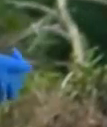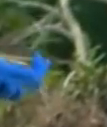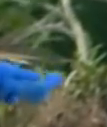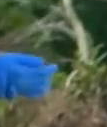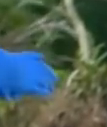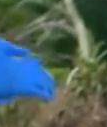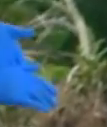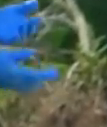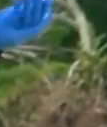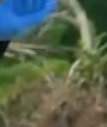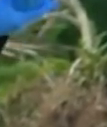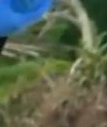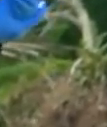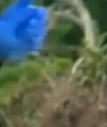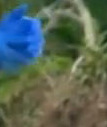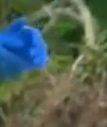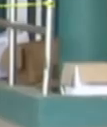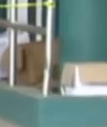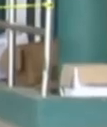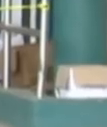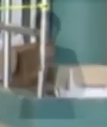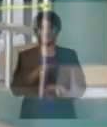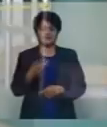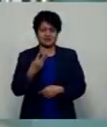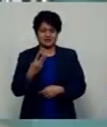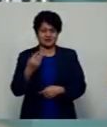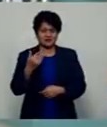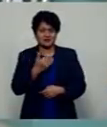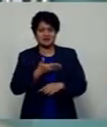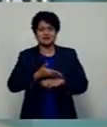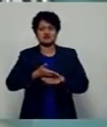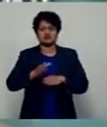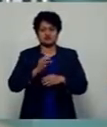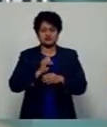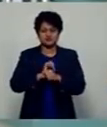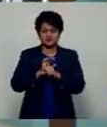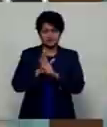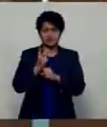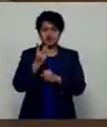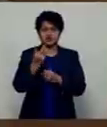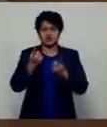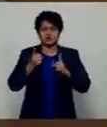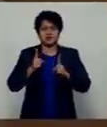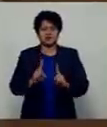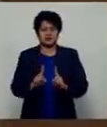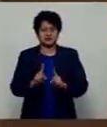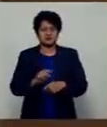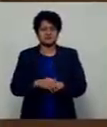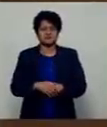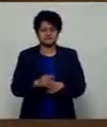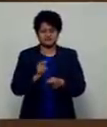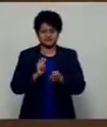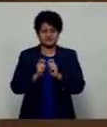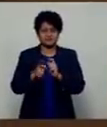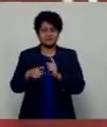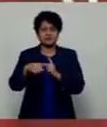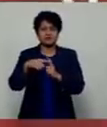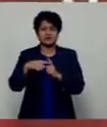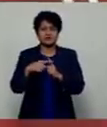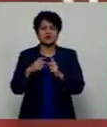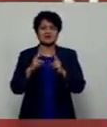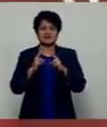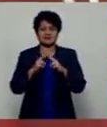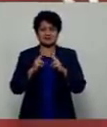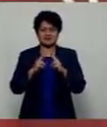In the news tonight, more than 300 new COVID cases and two deaths. Test positivity doubles,